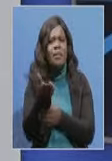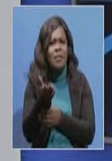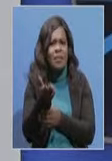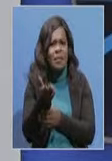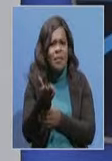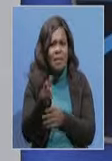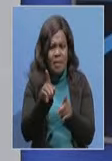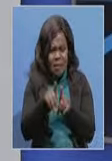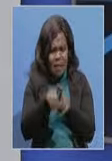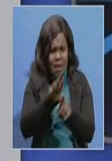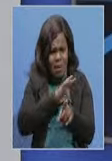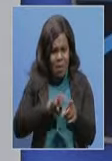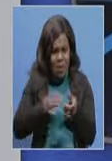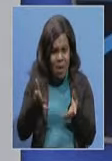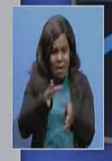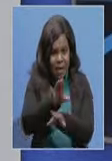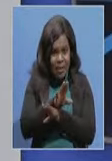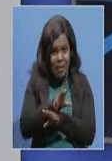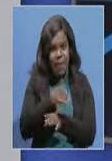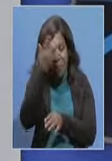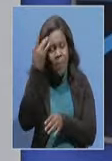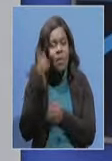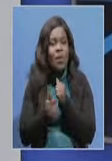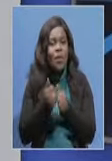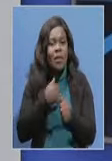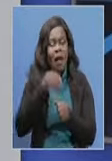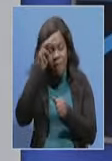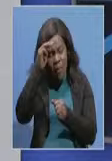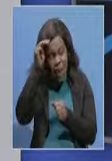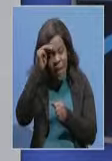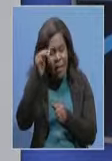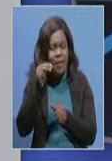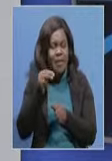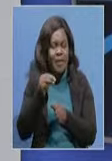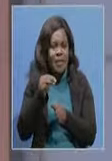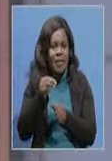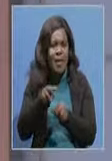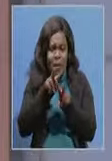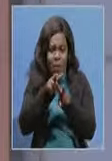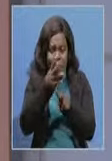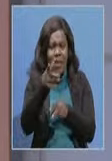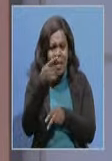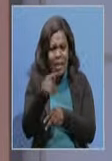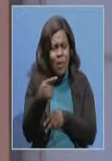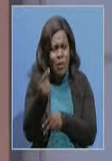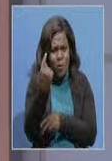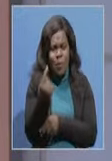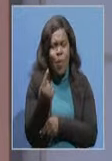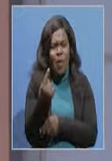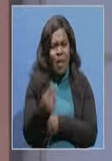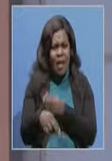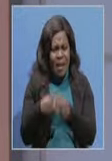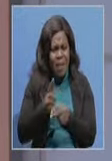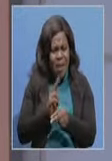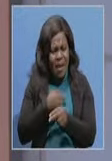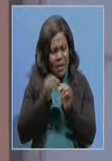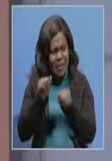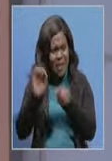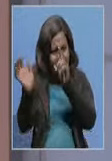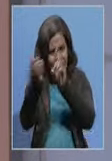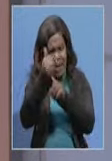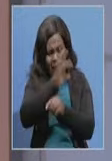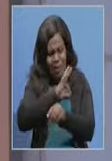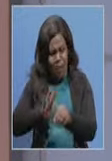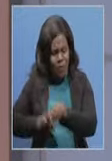kudos to Zambia because we have the ministry of, you know, which is really looking at that, the green one. Sure. But can we attain food security